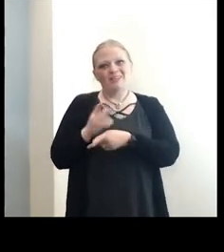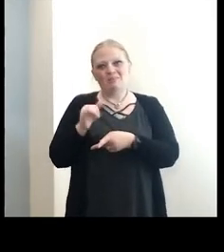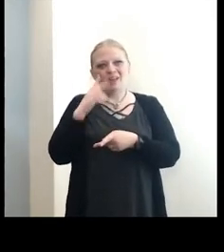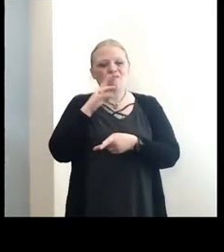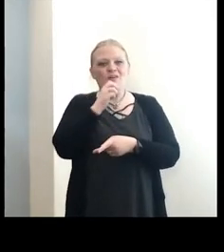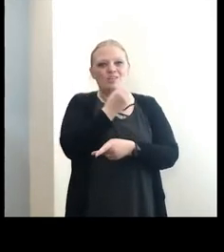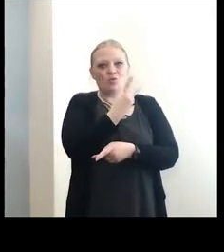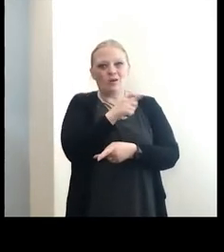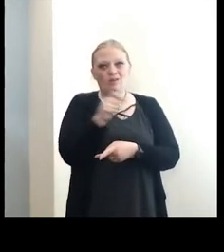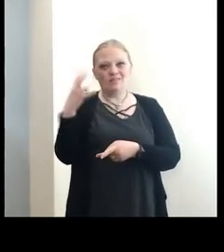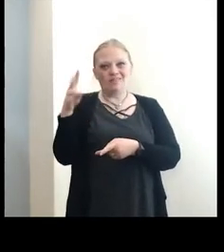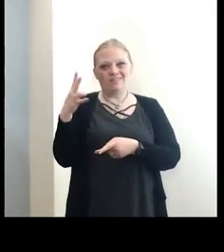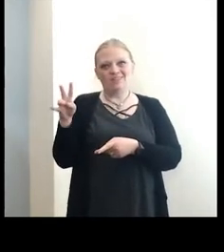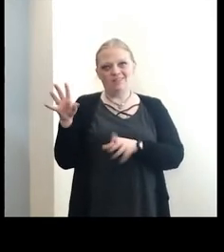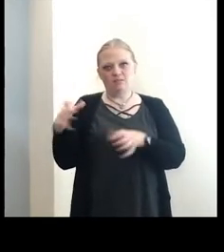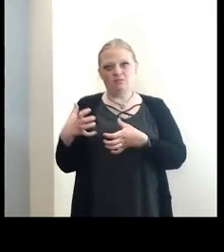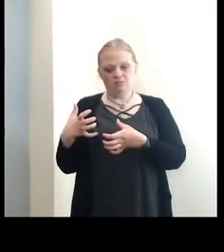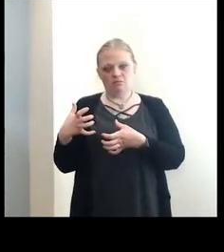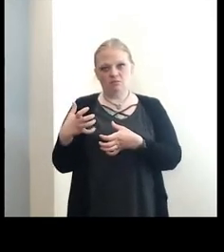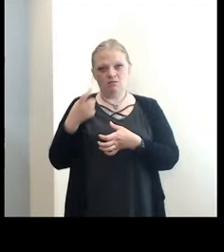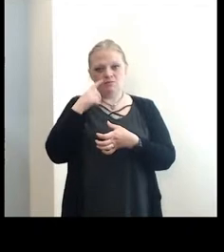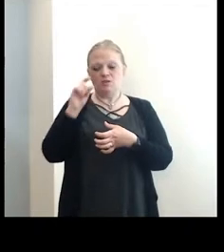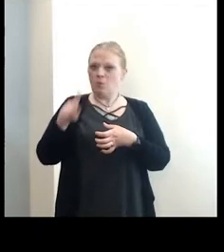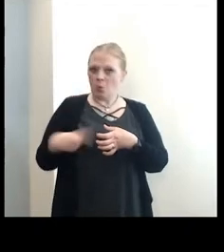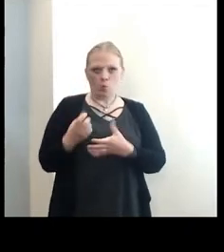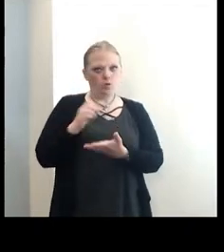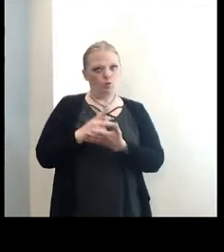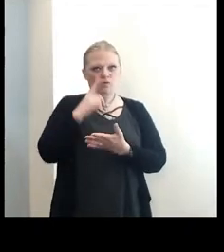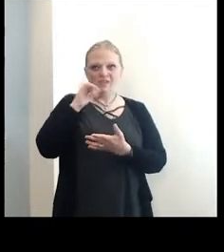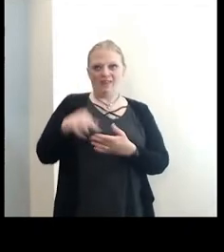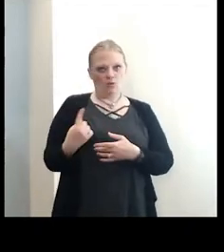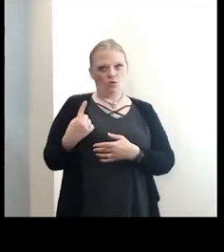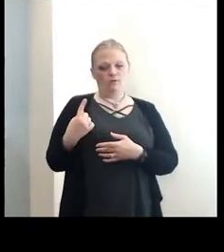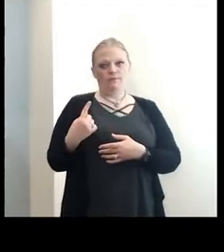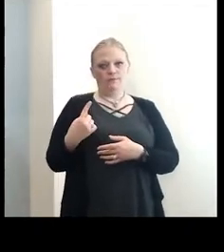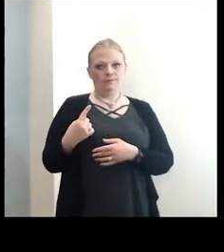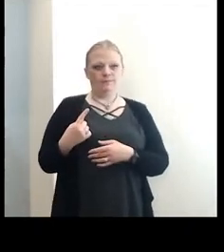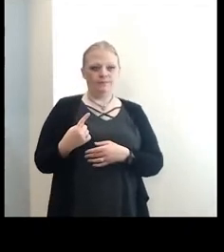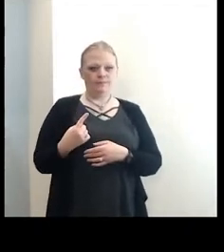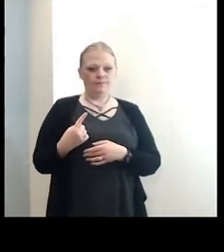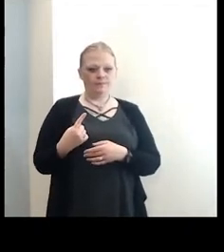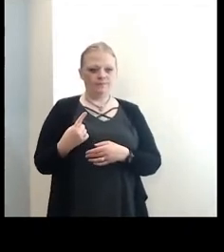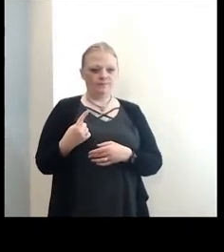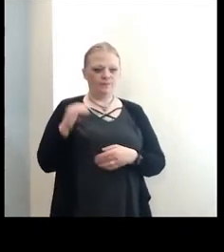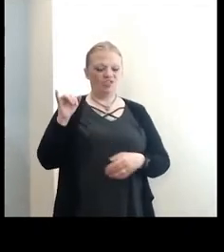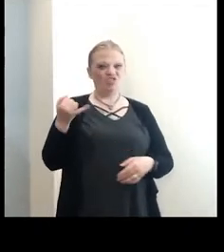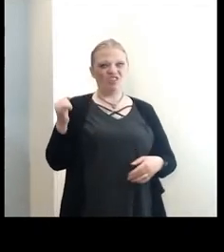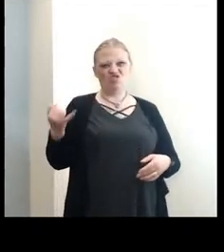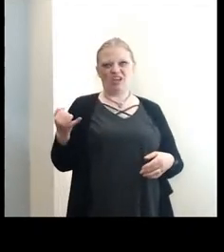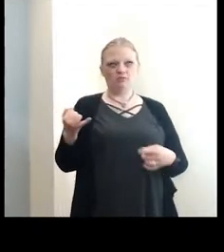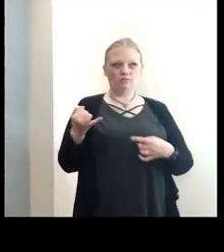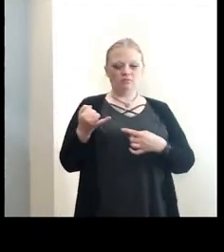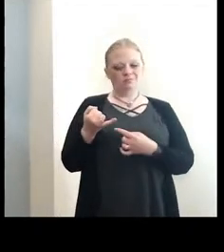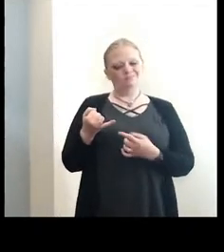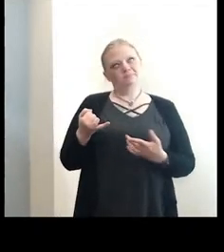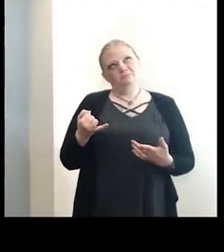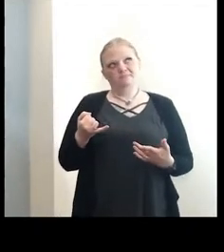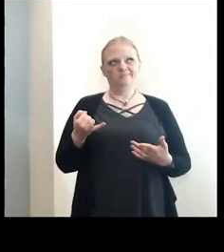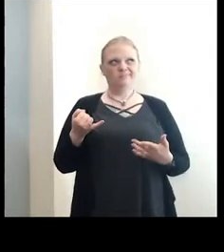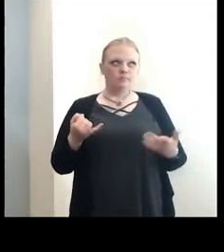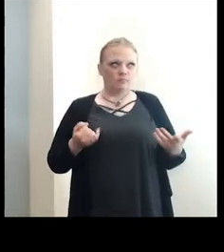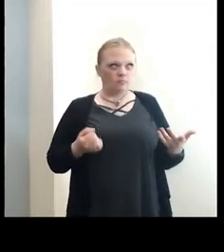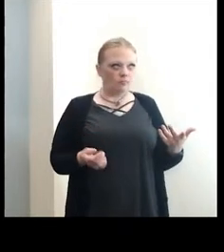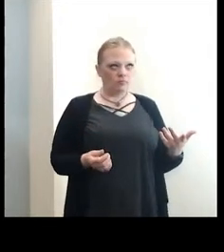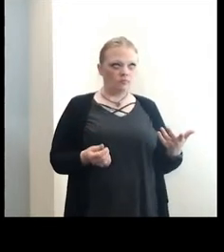will be 12 to 17 age category because they only can get that drug. Johnson & Johnson isn't exactly where we, it's